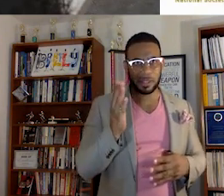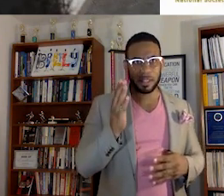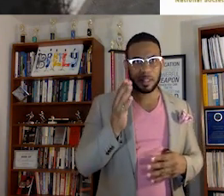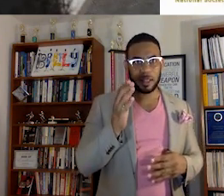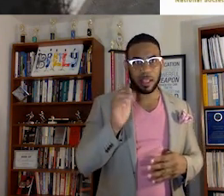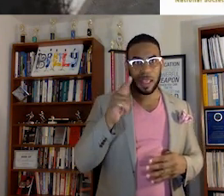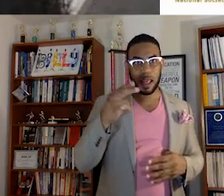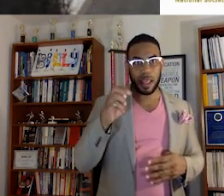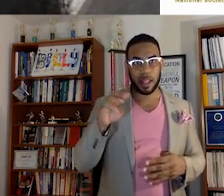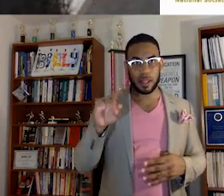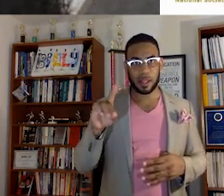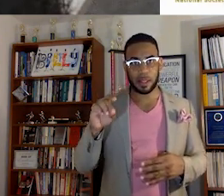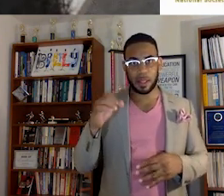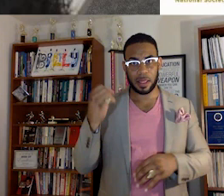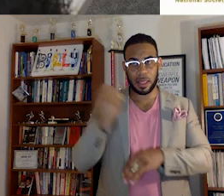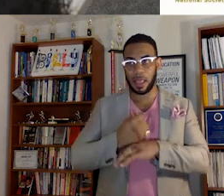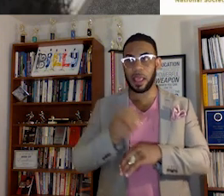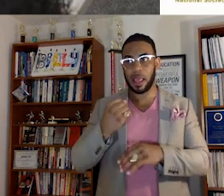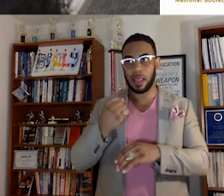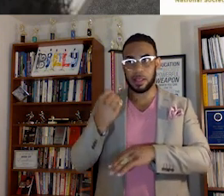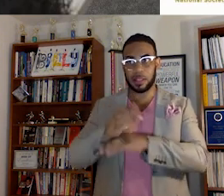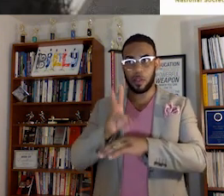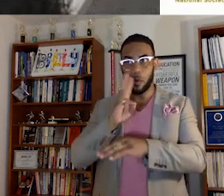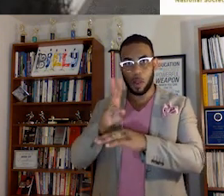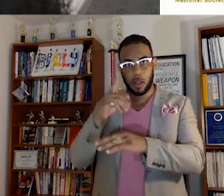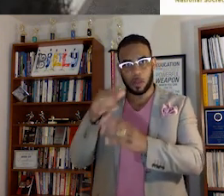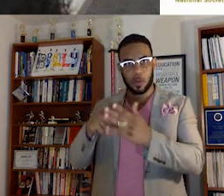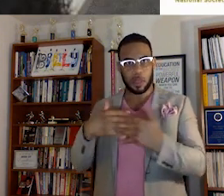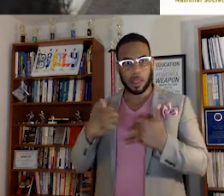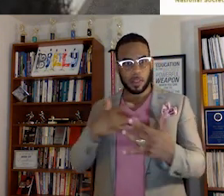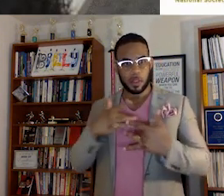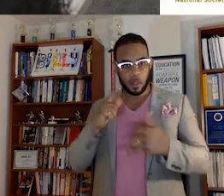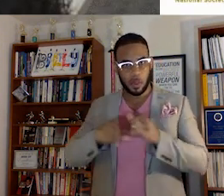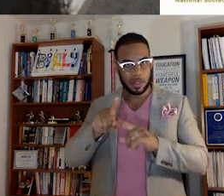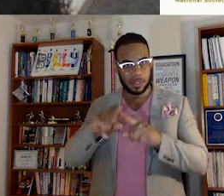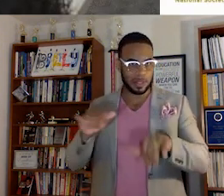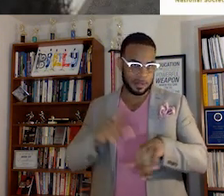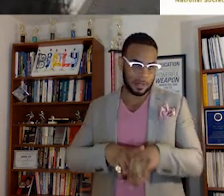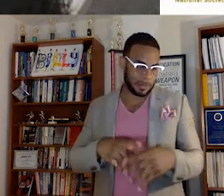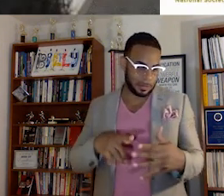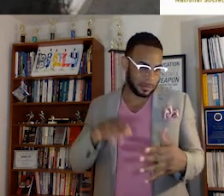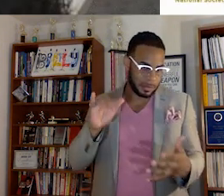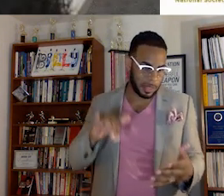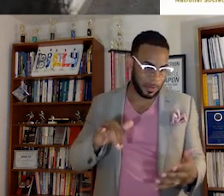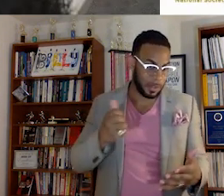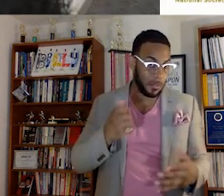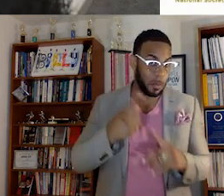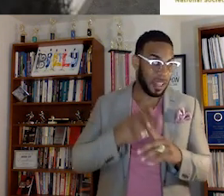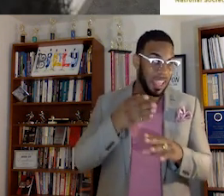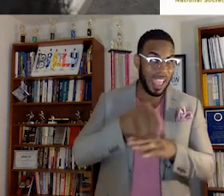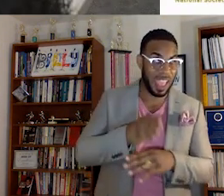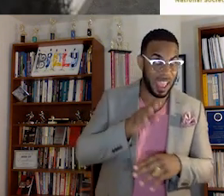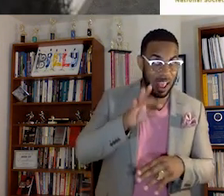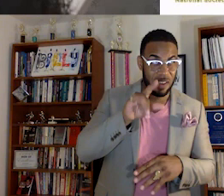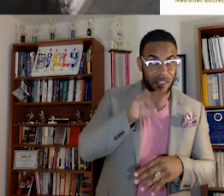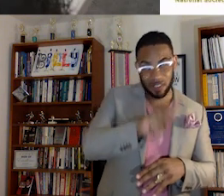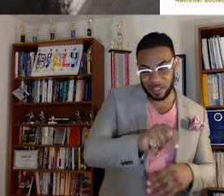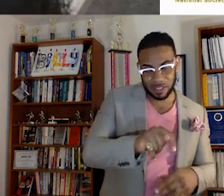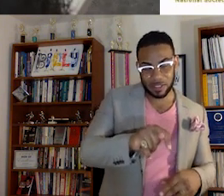Alameda County actually had to shut down their water due to health concerns around the same time. And that was a few months after Flint,